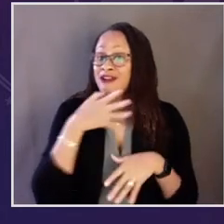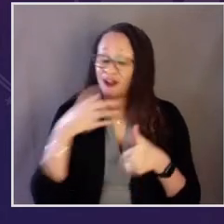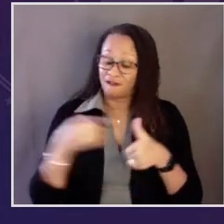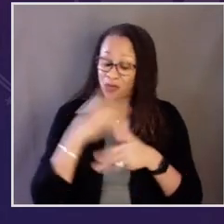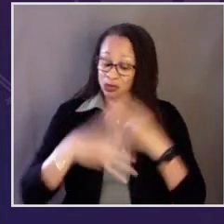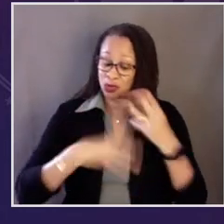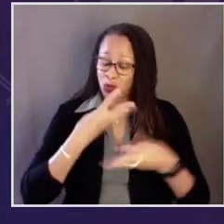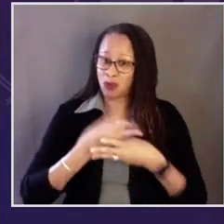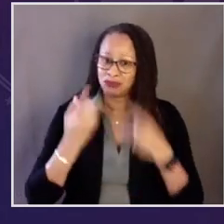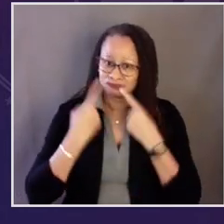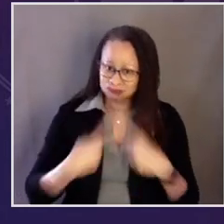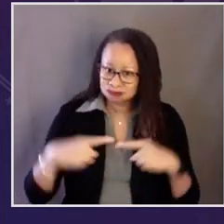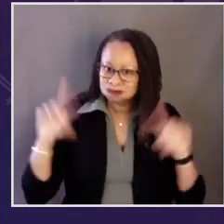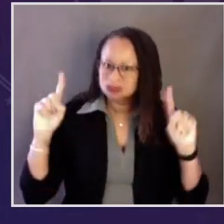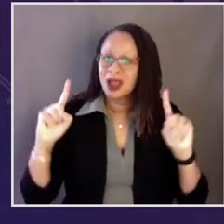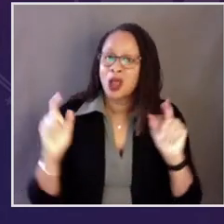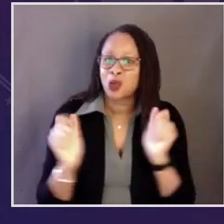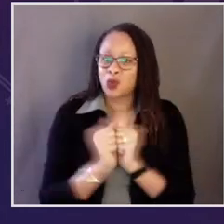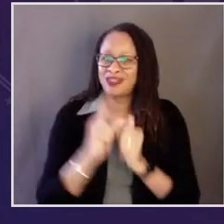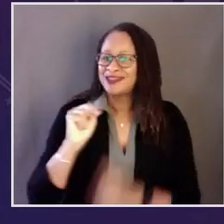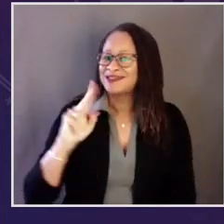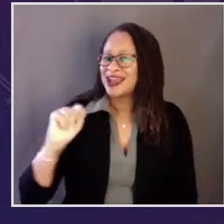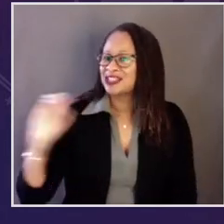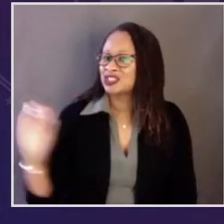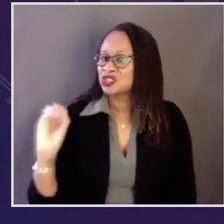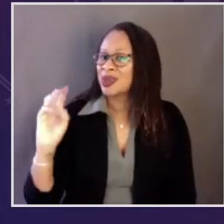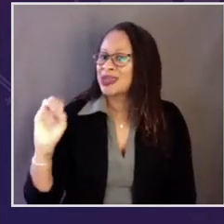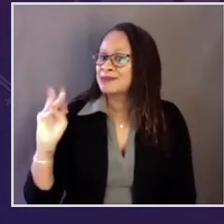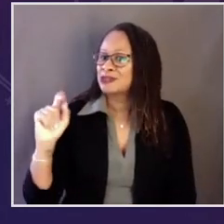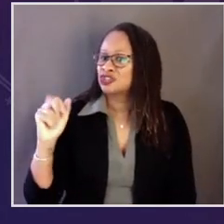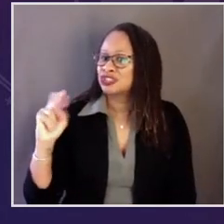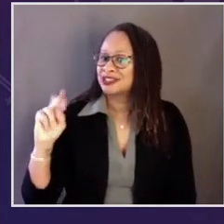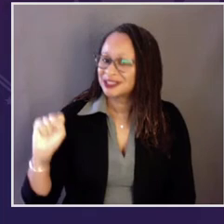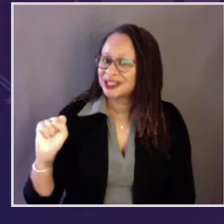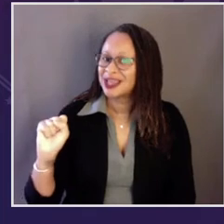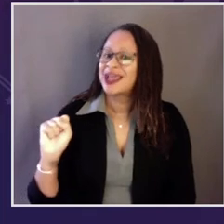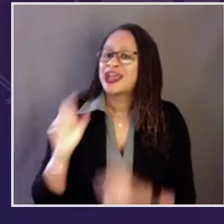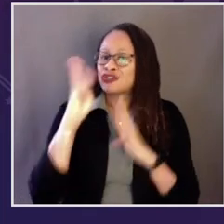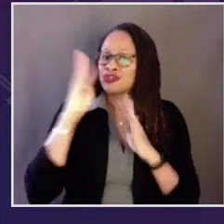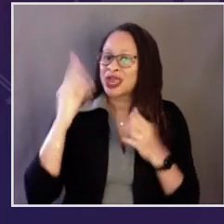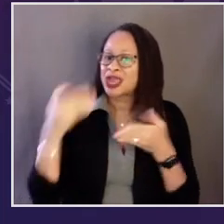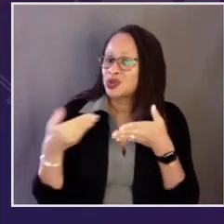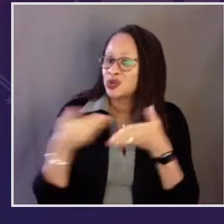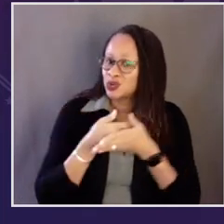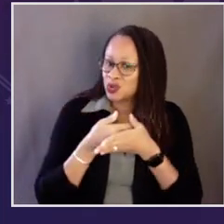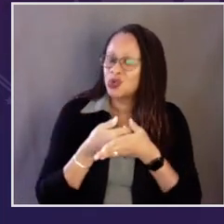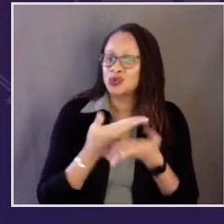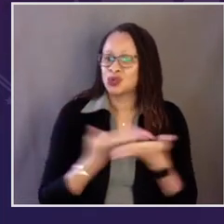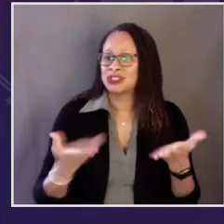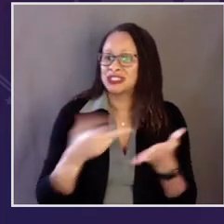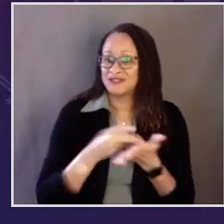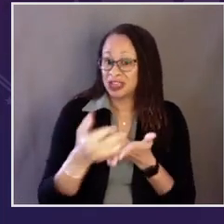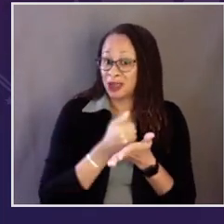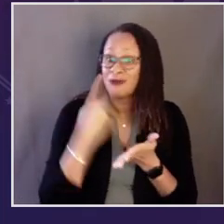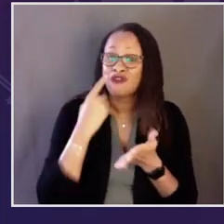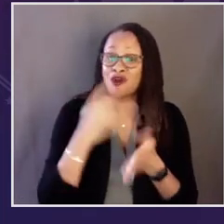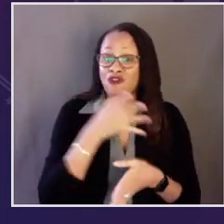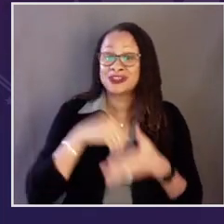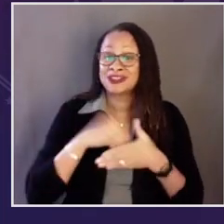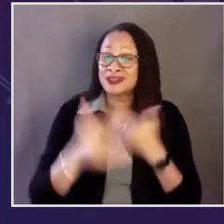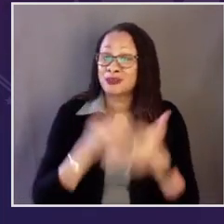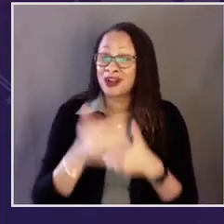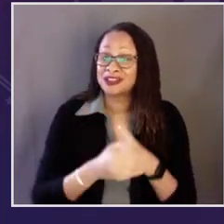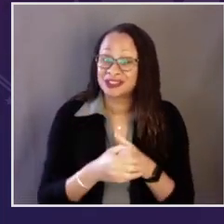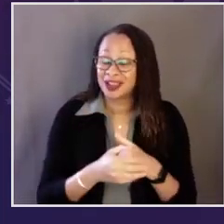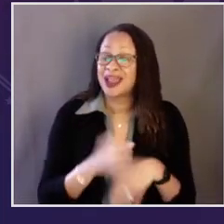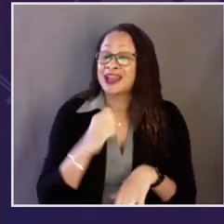That includes making American agriculture the first in the world to achieve net zero emissions and create new sources of income